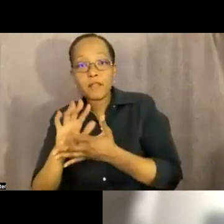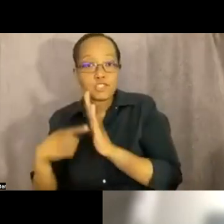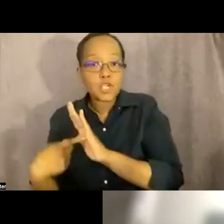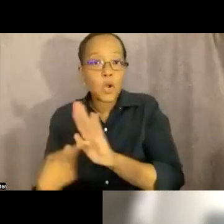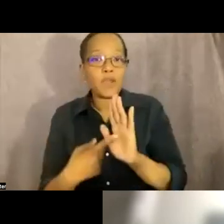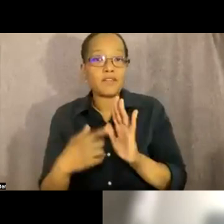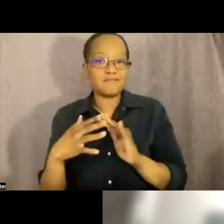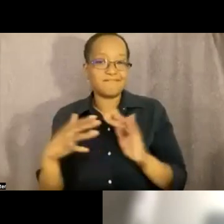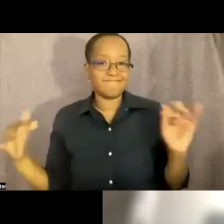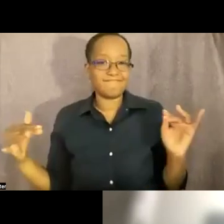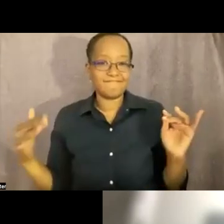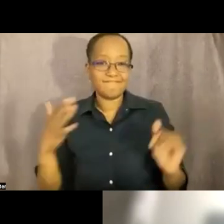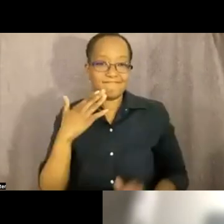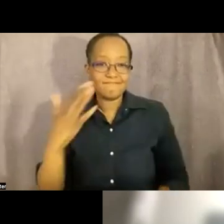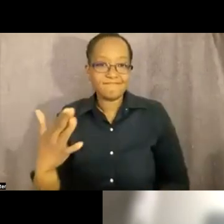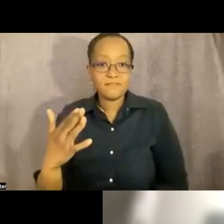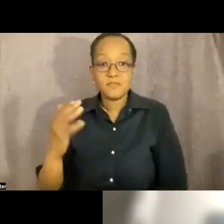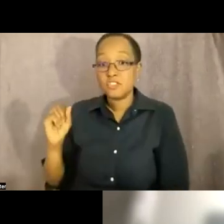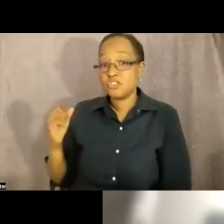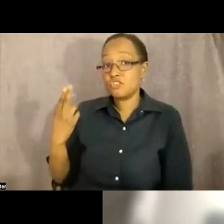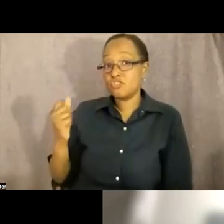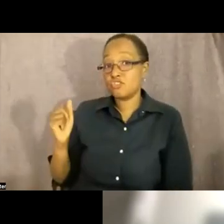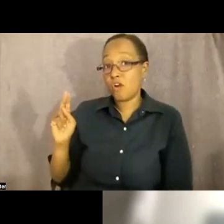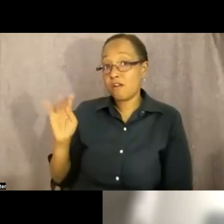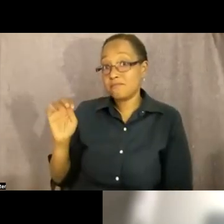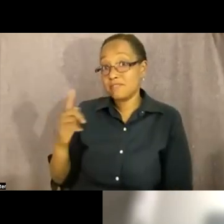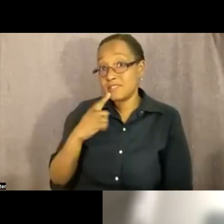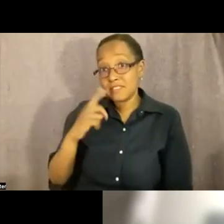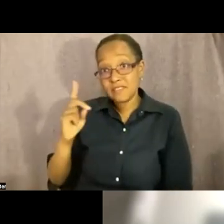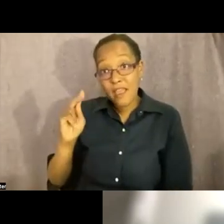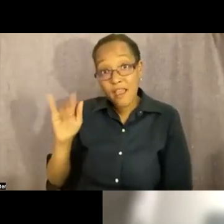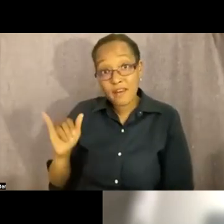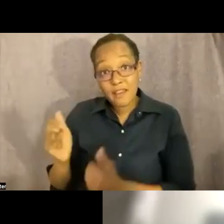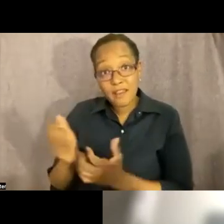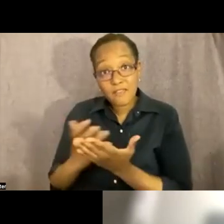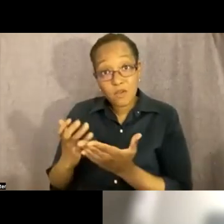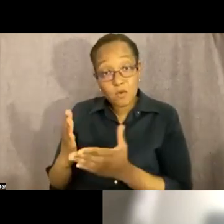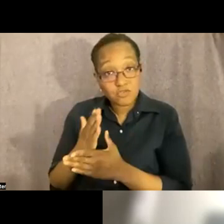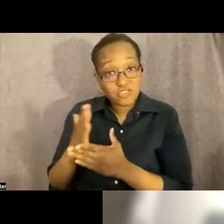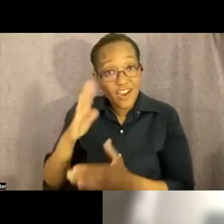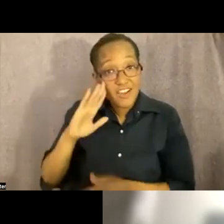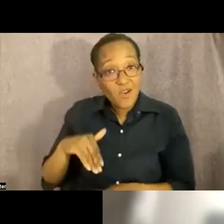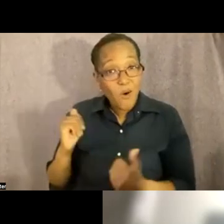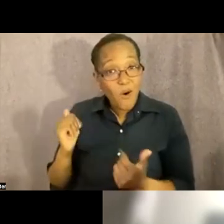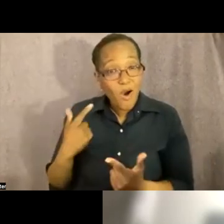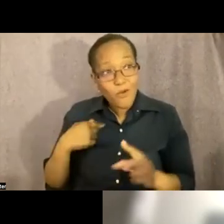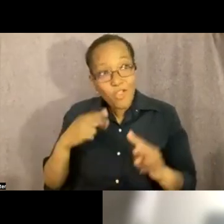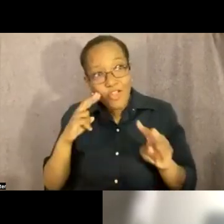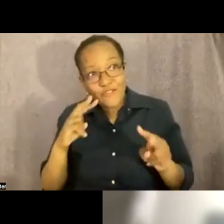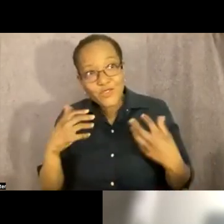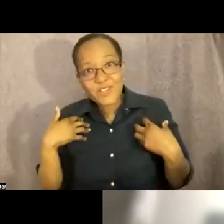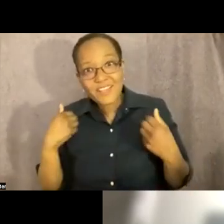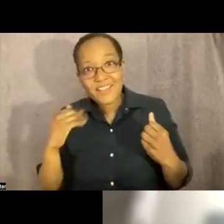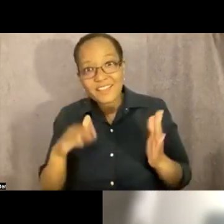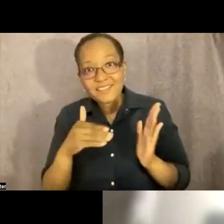awesome danny is there anything you want to share too i know that we're all looking forward to the healing center and